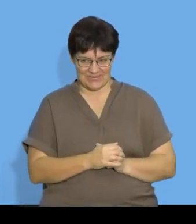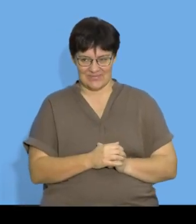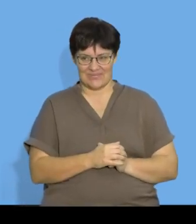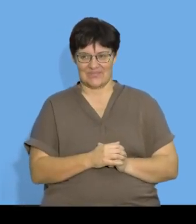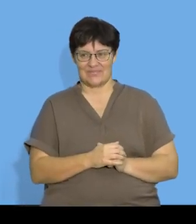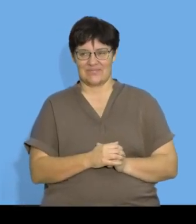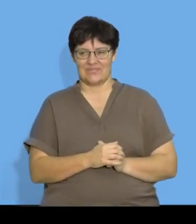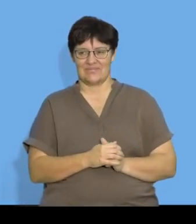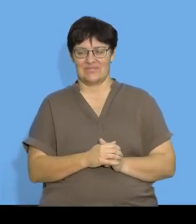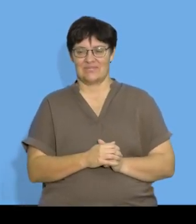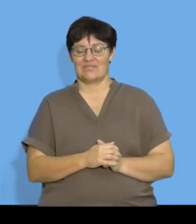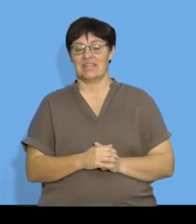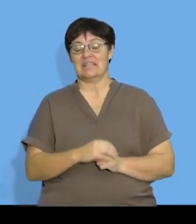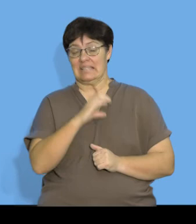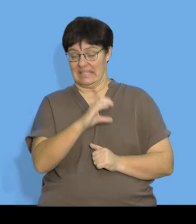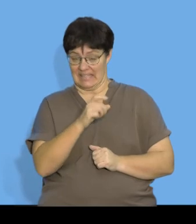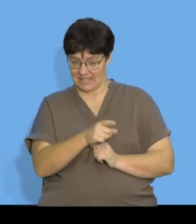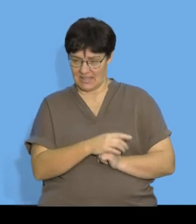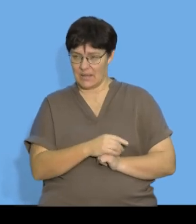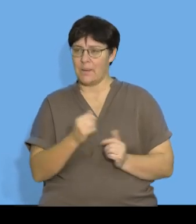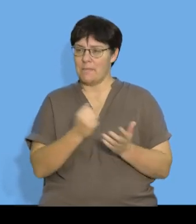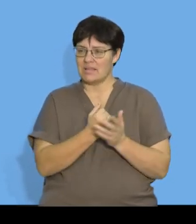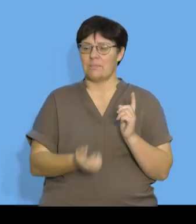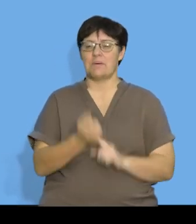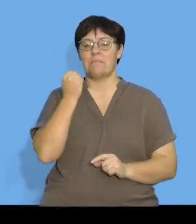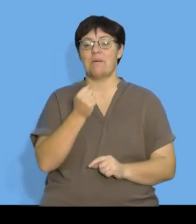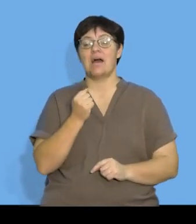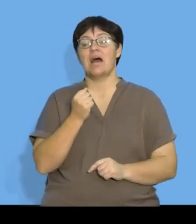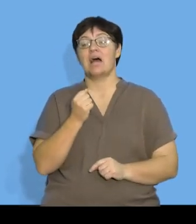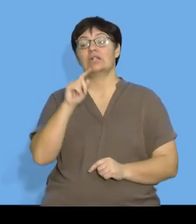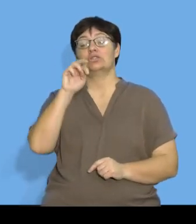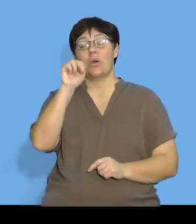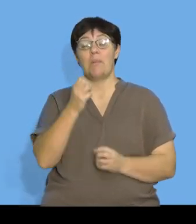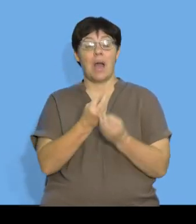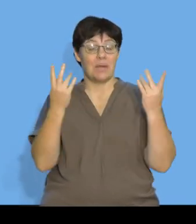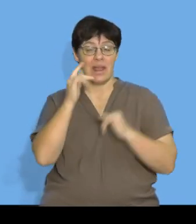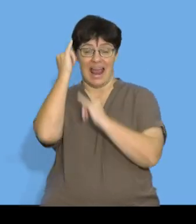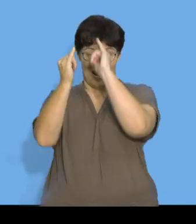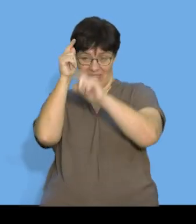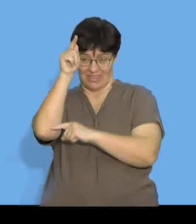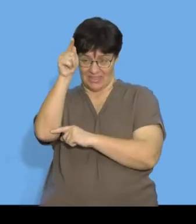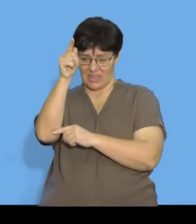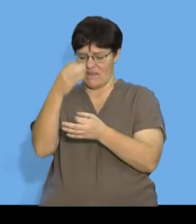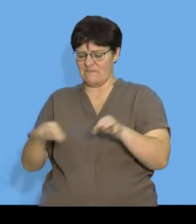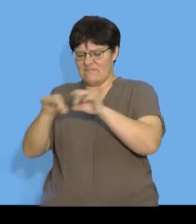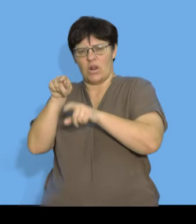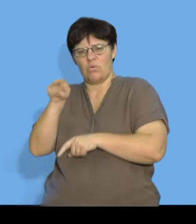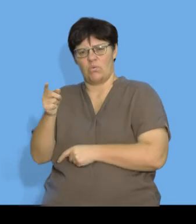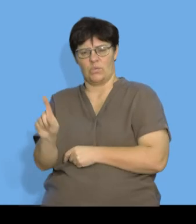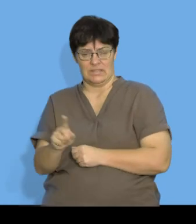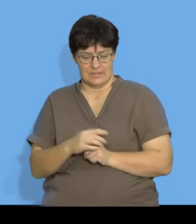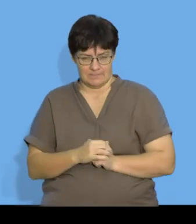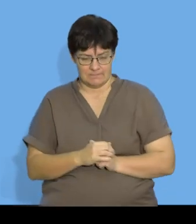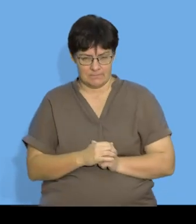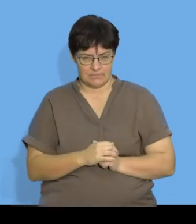so we are going to now determine the value of the 11th term of the sequence because